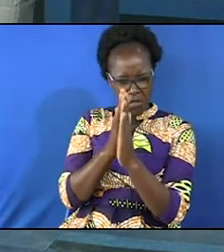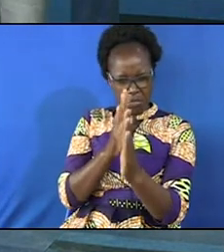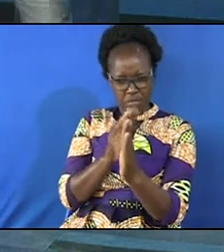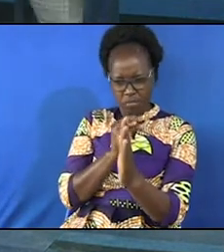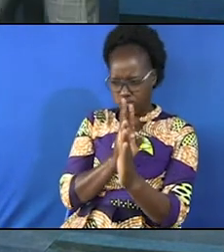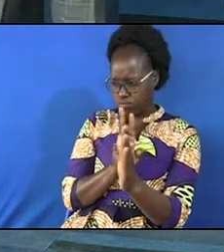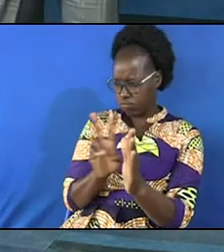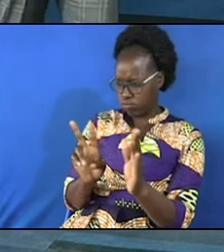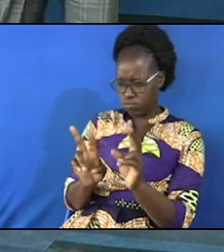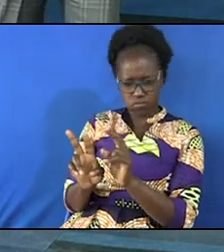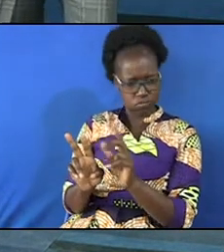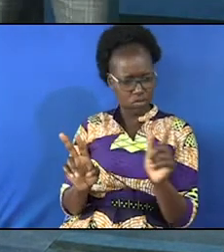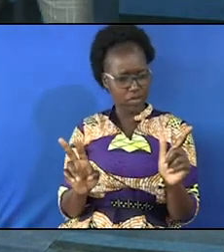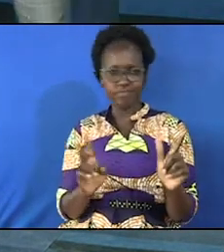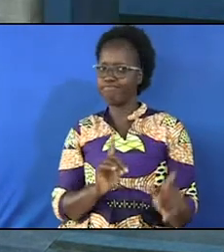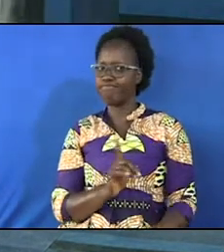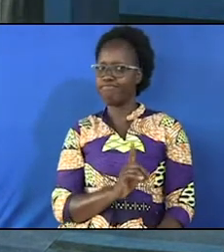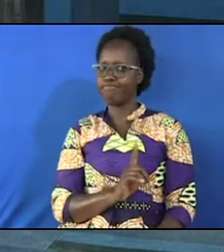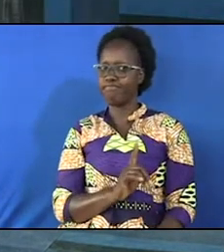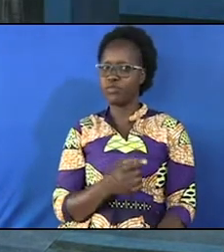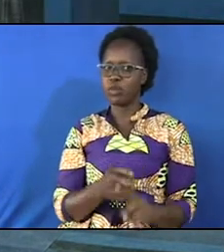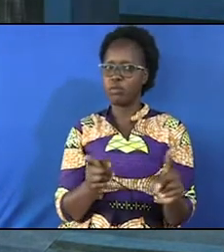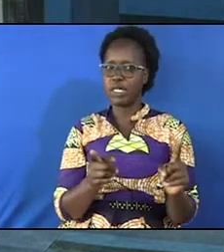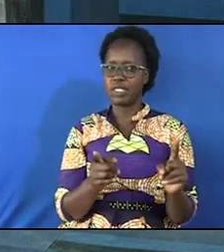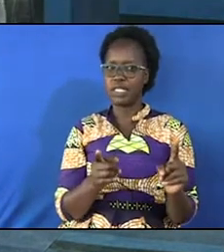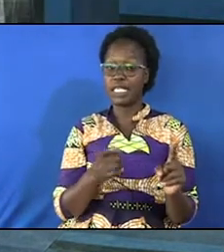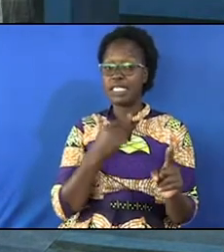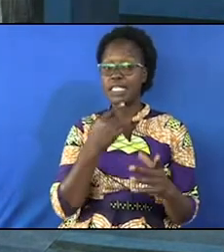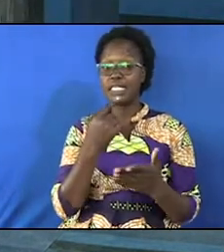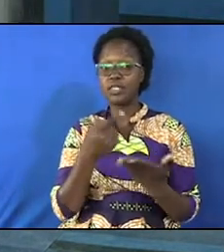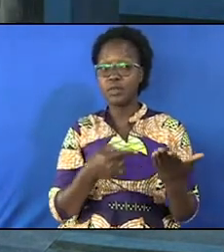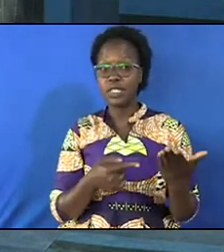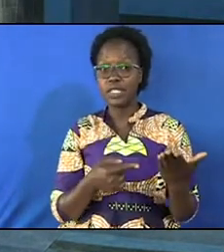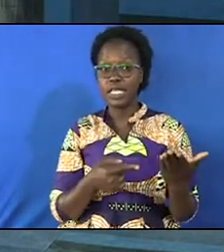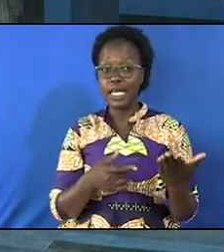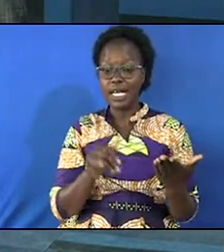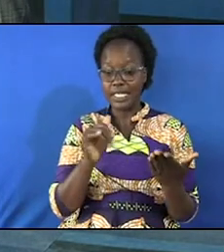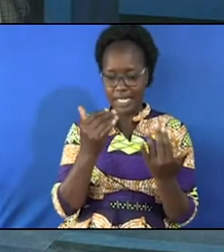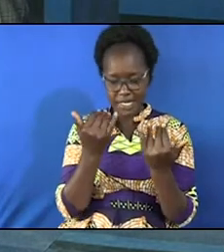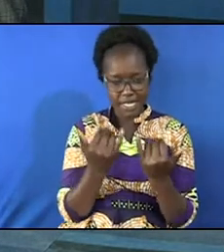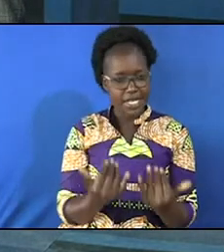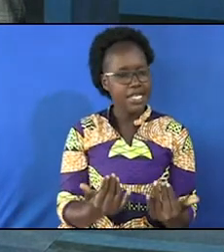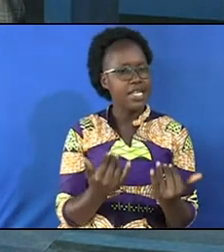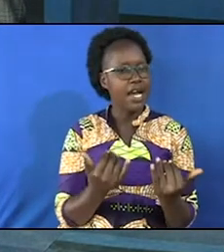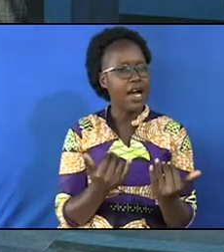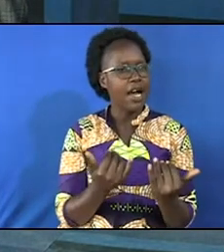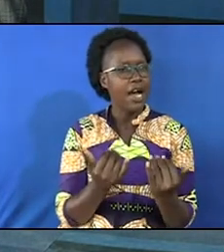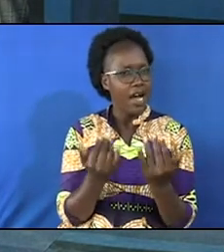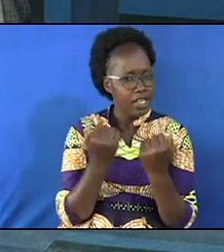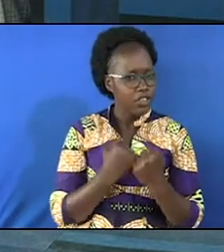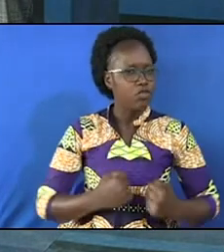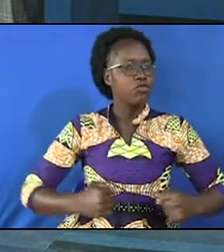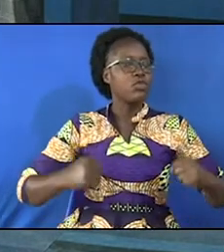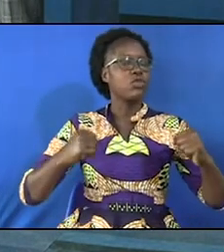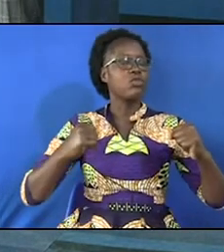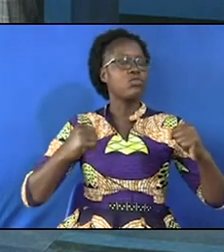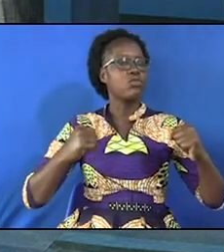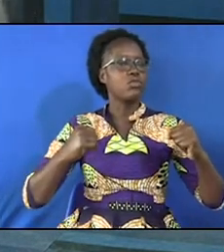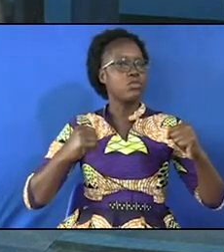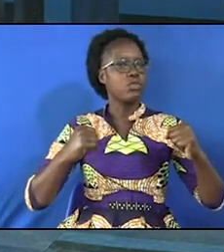turn to the left or to the wall but here God says that now I've been pleading with enough